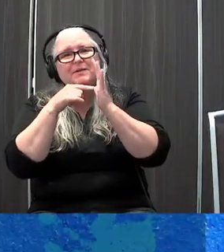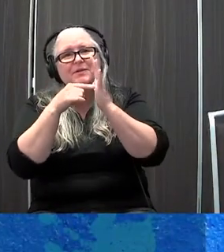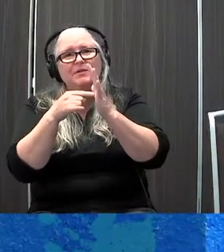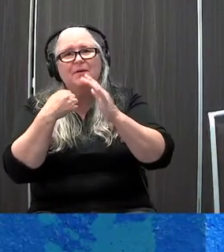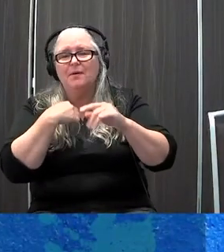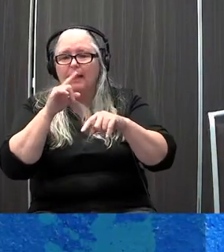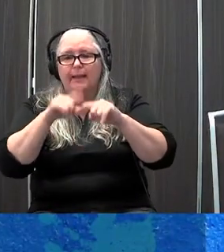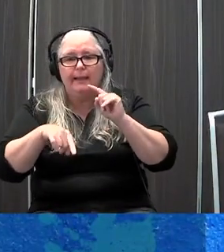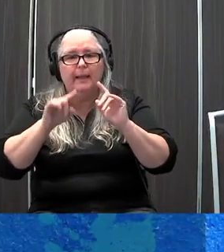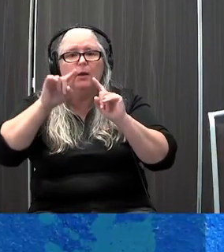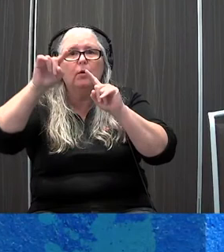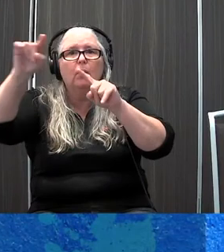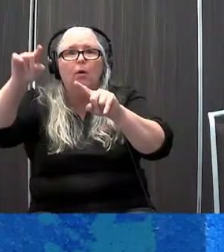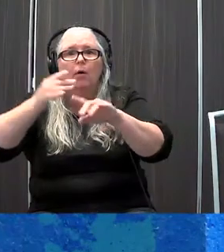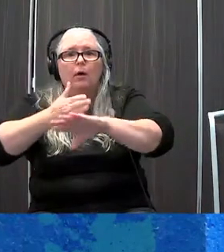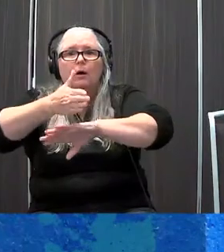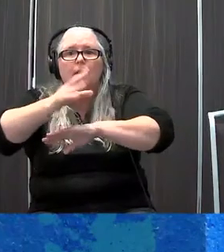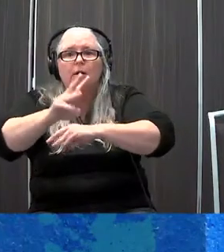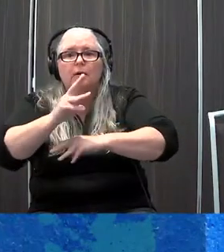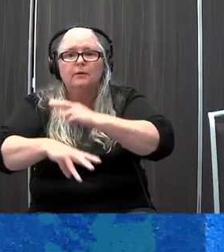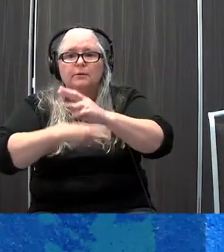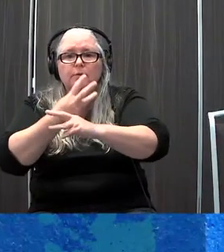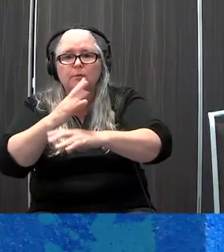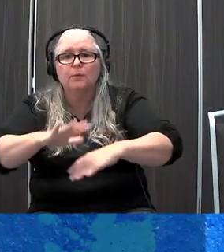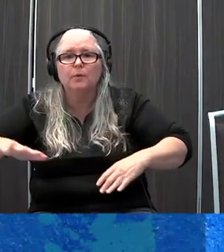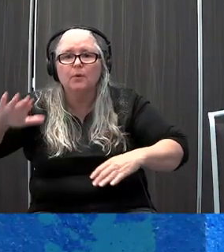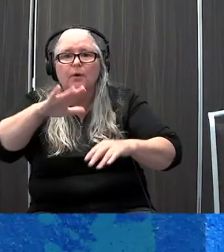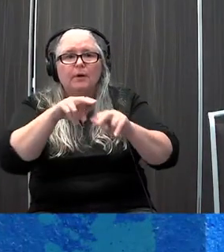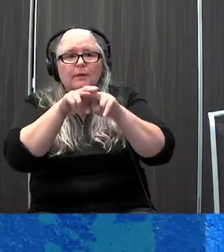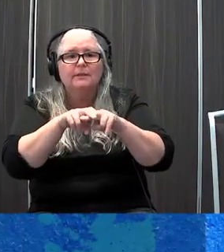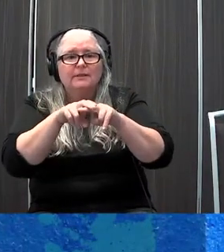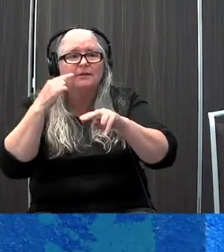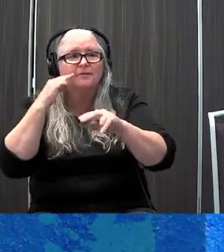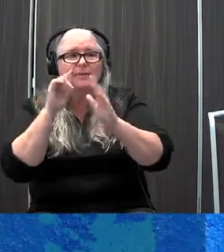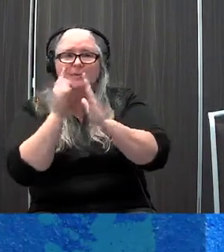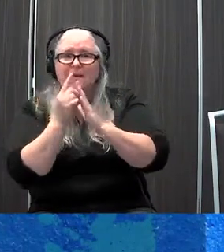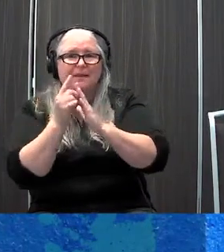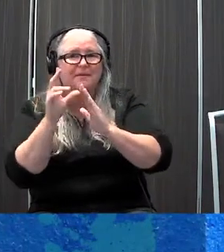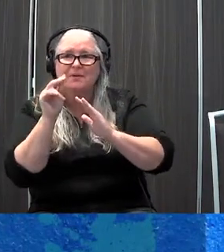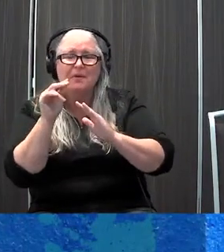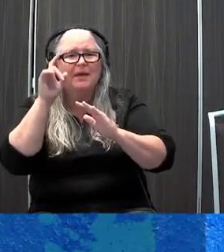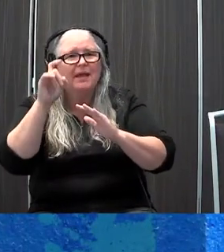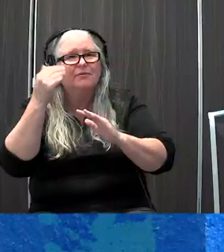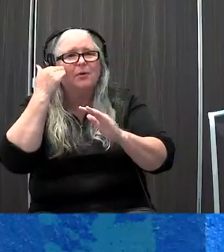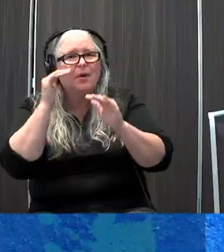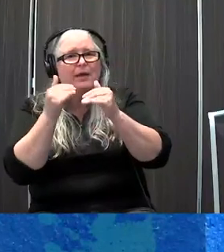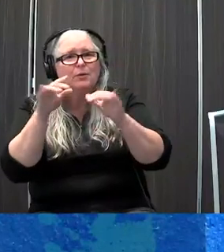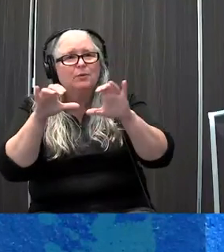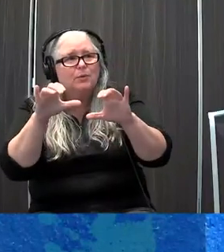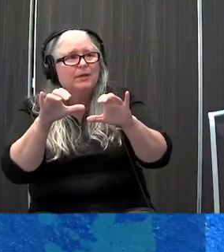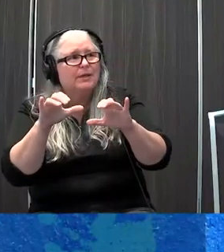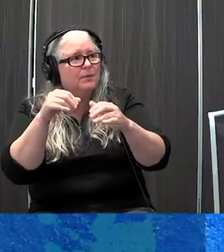to Nepal or Tibet and sit for a month either. Like we have to figure out how to do this in our real life, right? How do we drop into that space? So